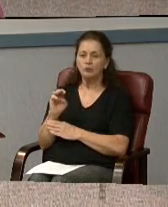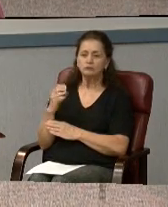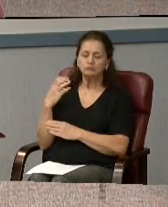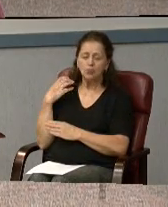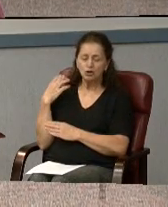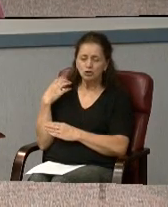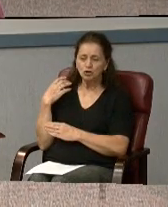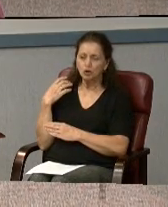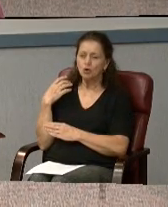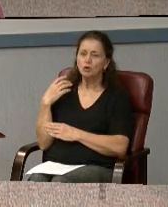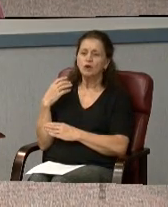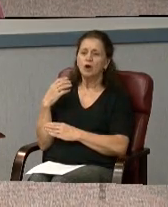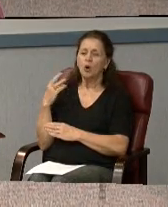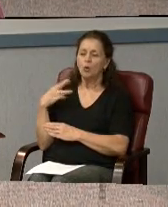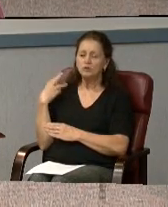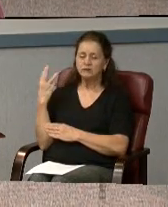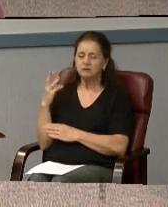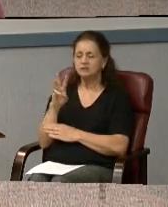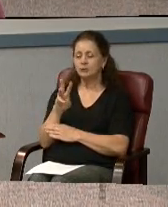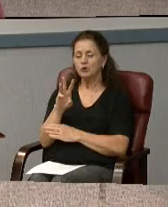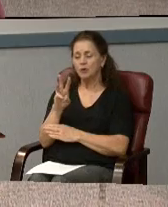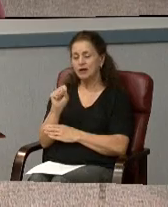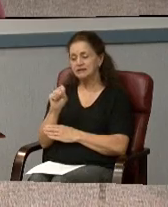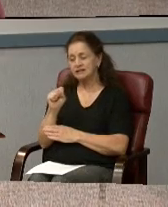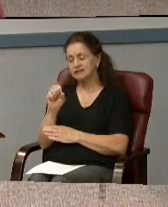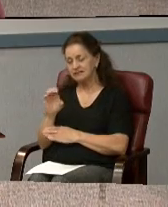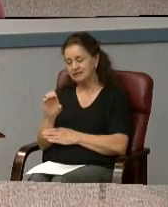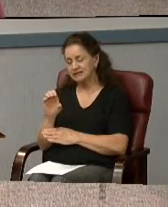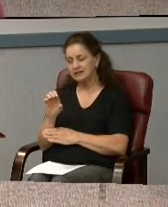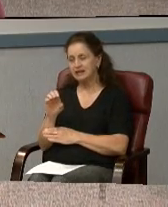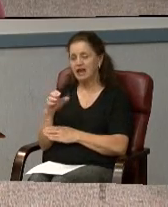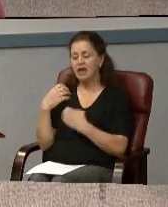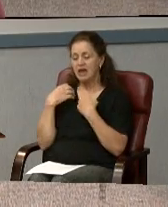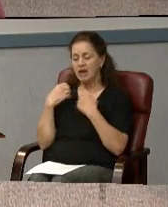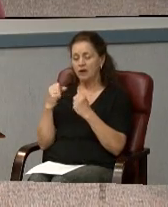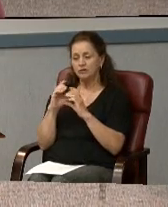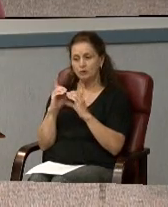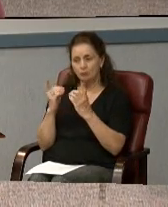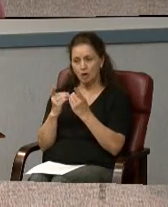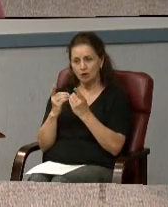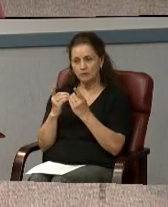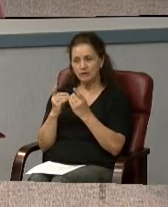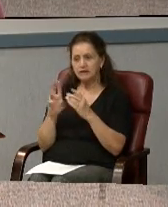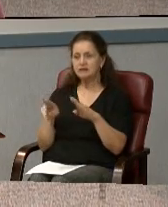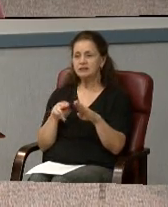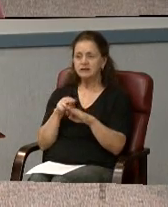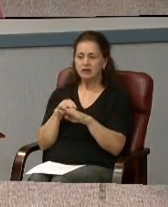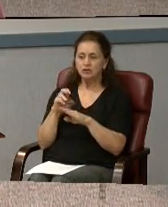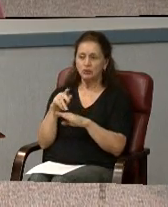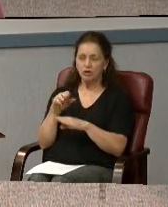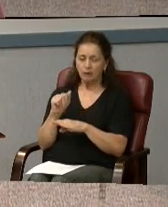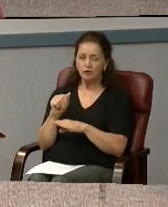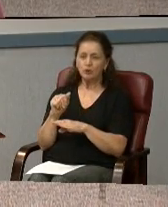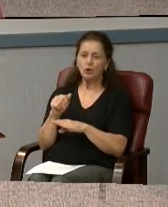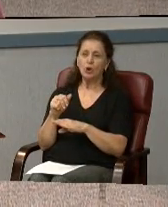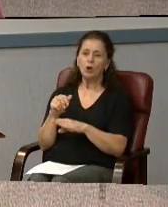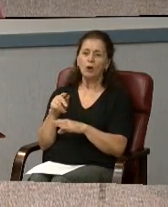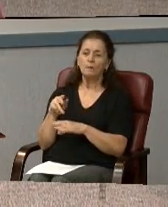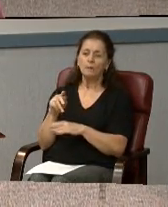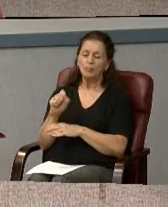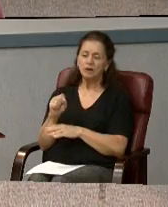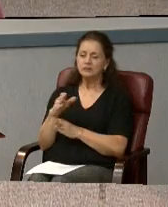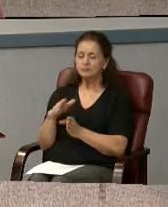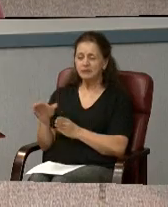the Washington Suburban Sanitary Commission, the Prince George's County Health Department, the Maryland National Capital Park and Planning Commission, the State Highway Administration,